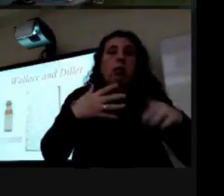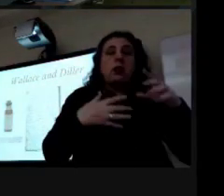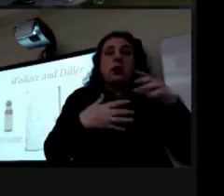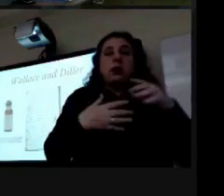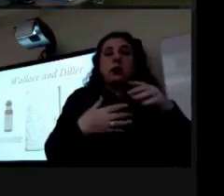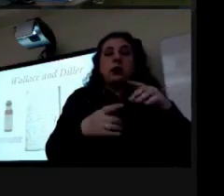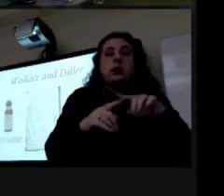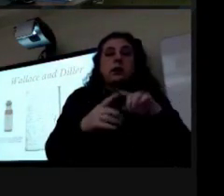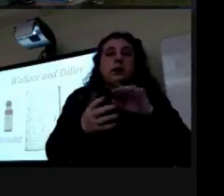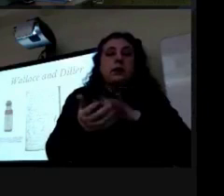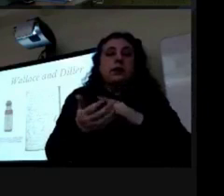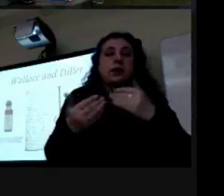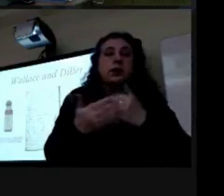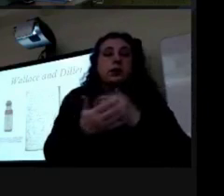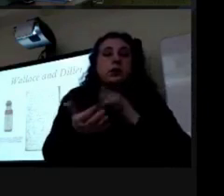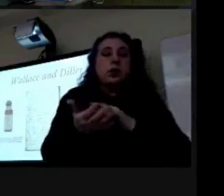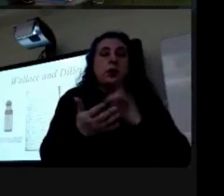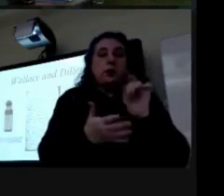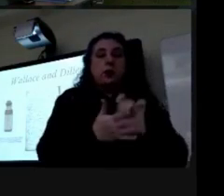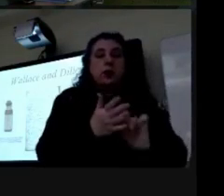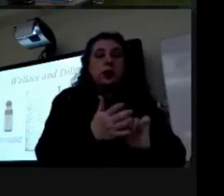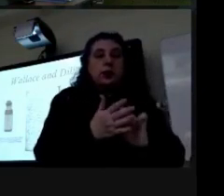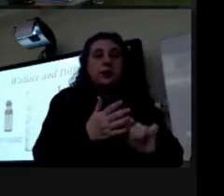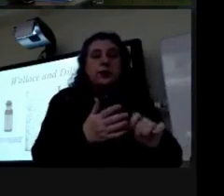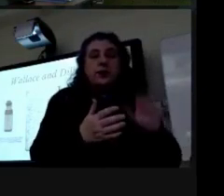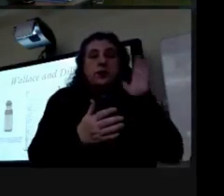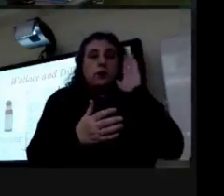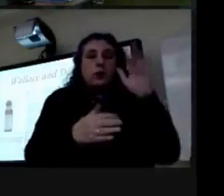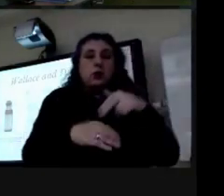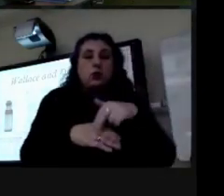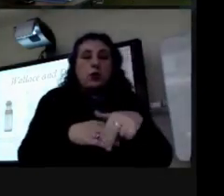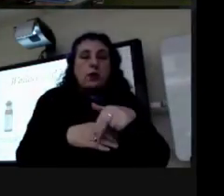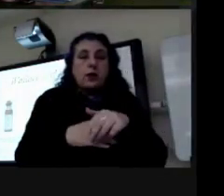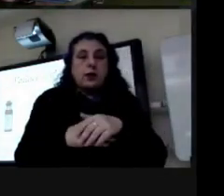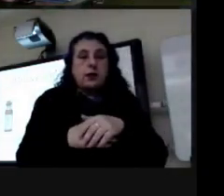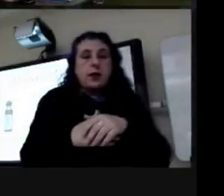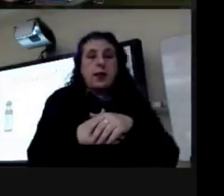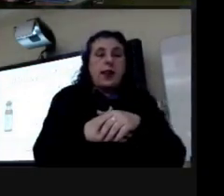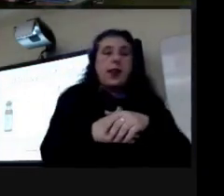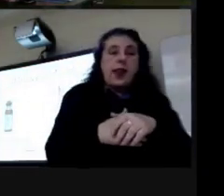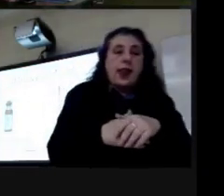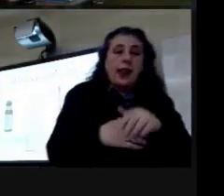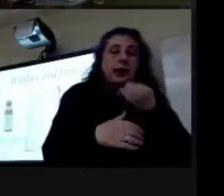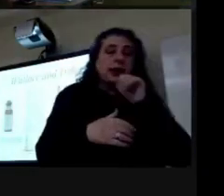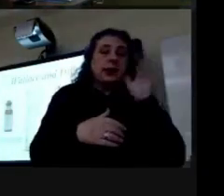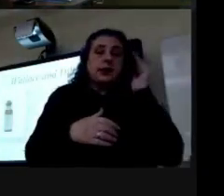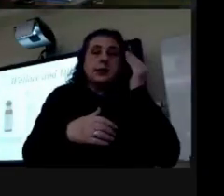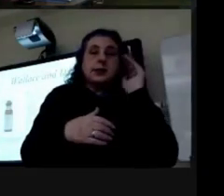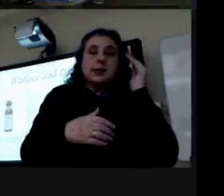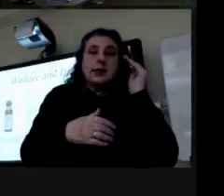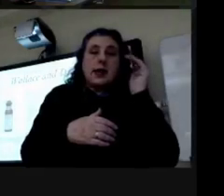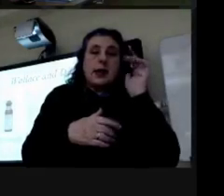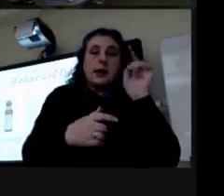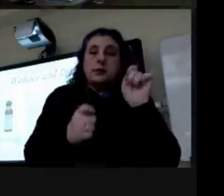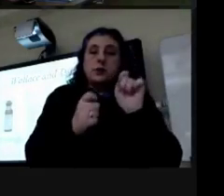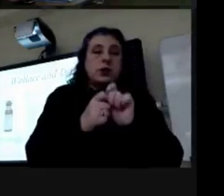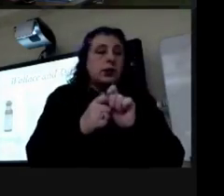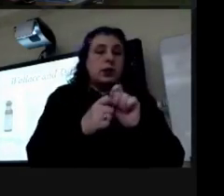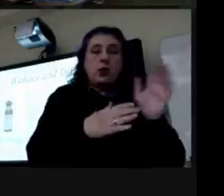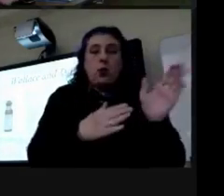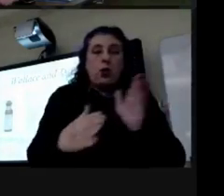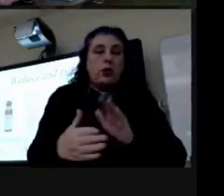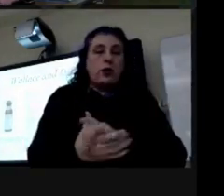and anytime a new one was made it'd be written down for future reference it doesn't appear to be in any particular order